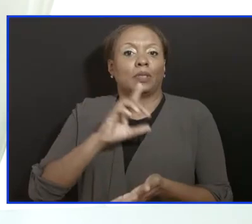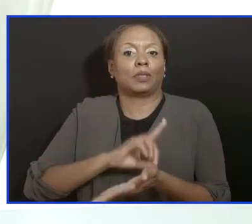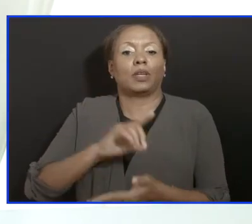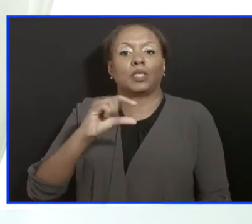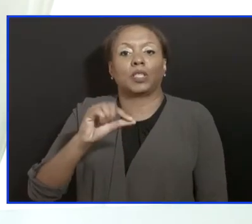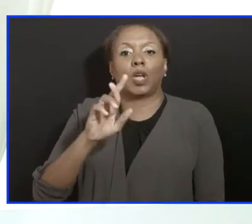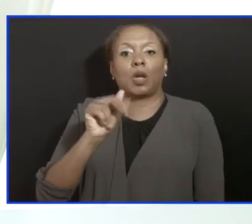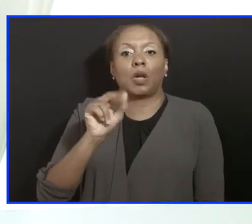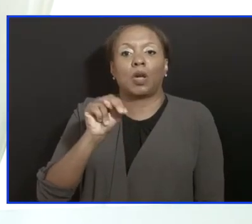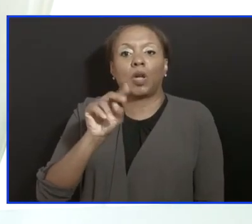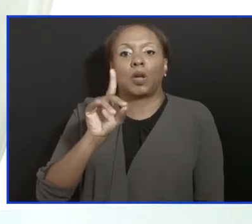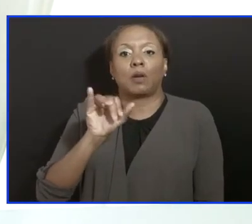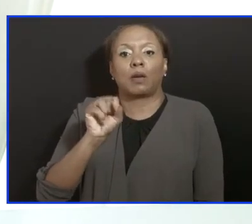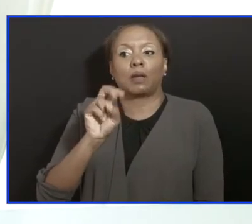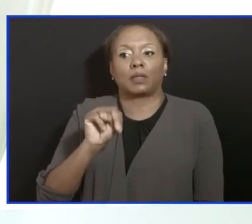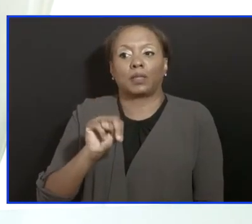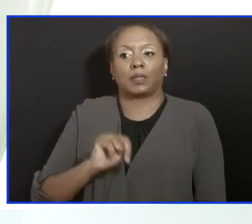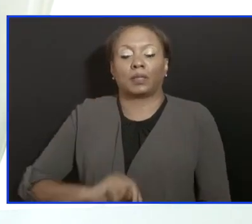Bostick will begin.